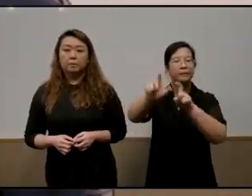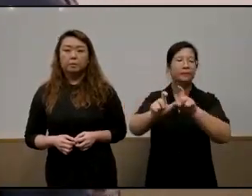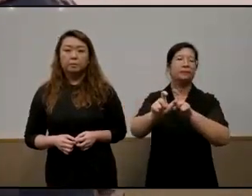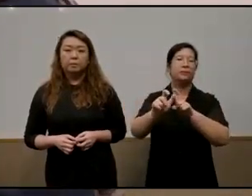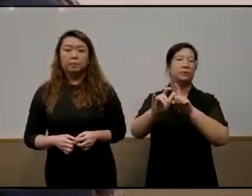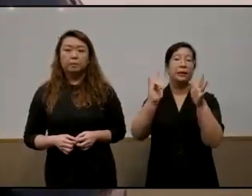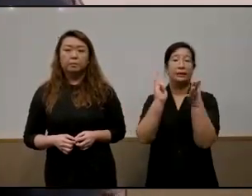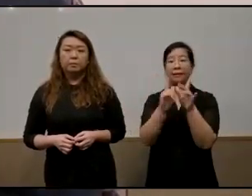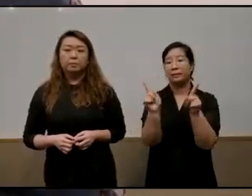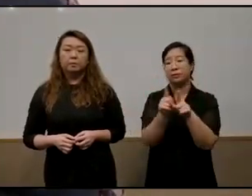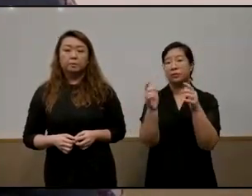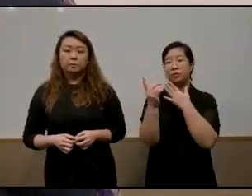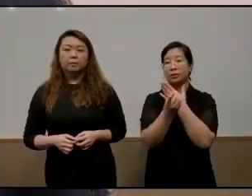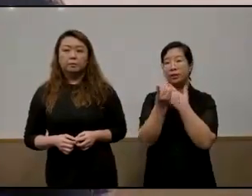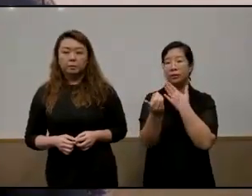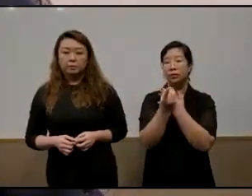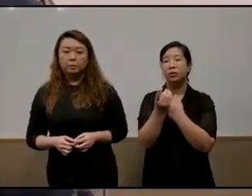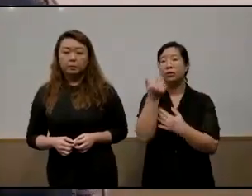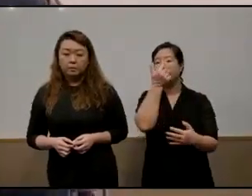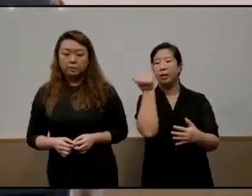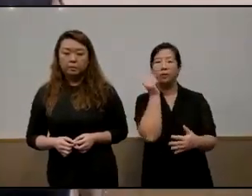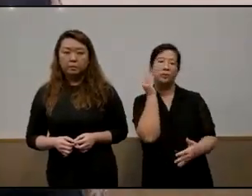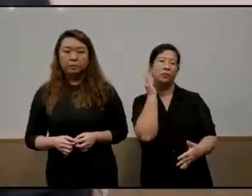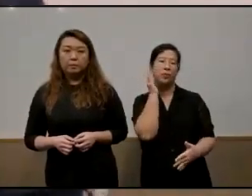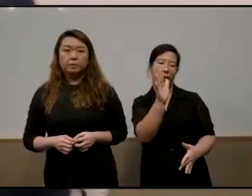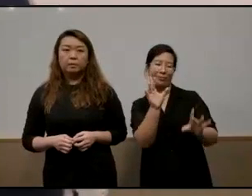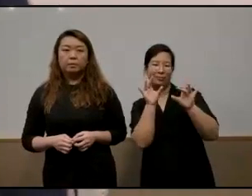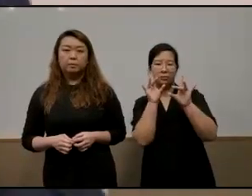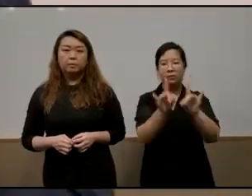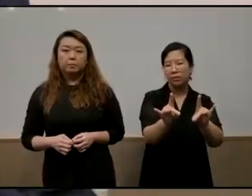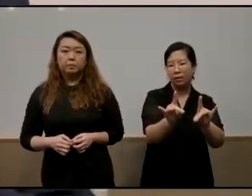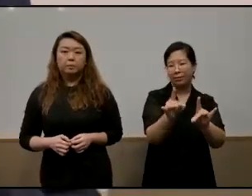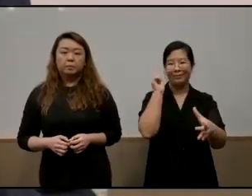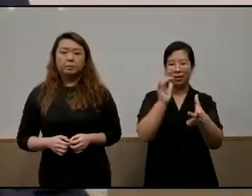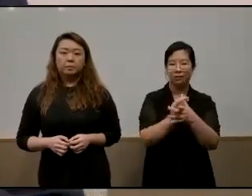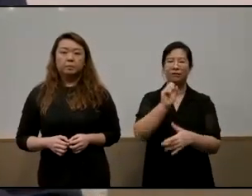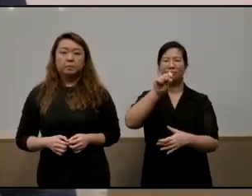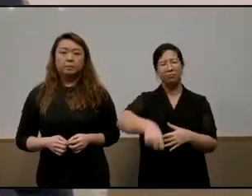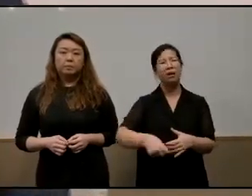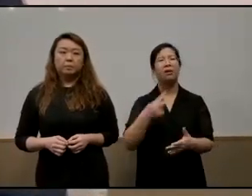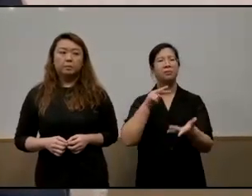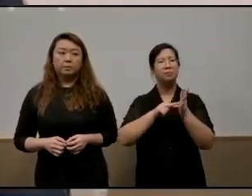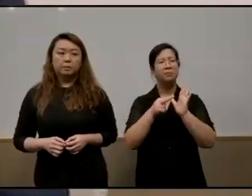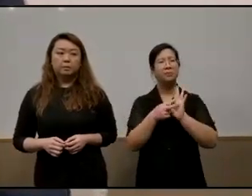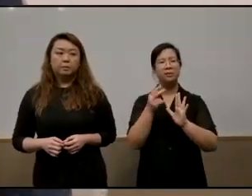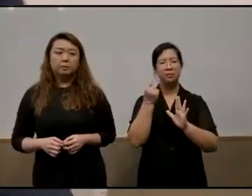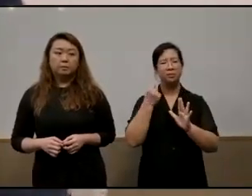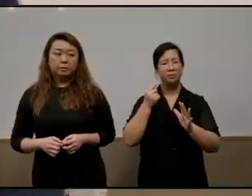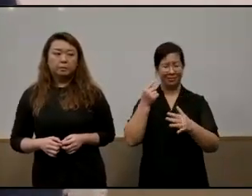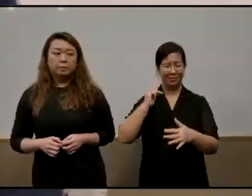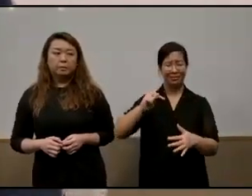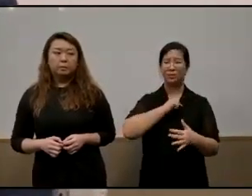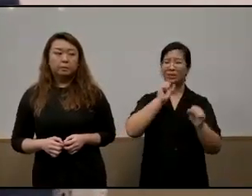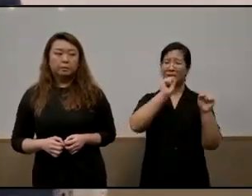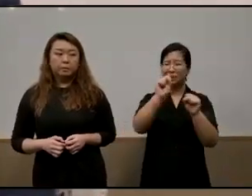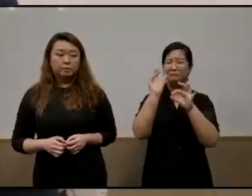also very dangerous because it will entrench the belief that yeah so it means that we have a good system everything is